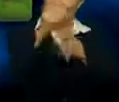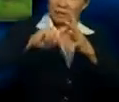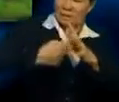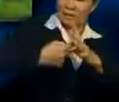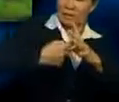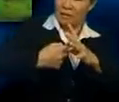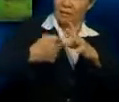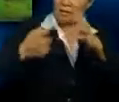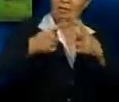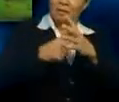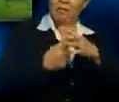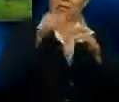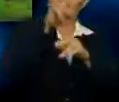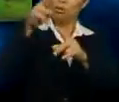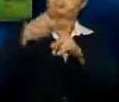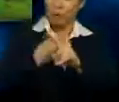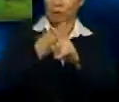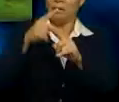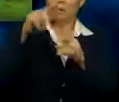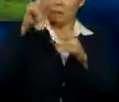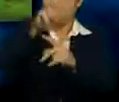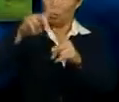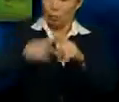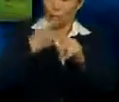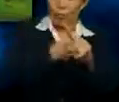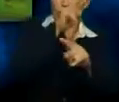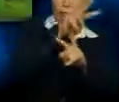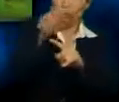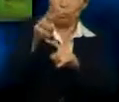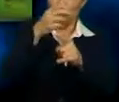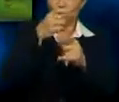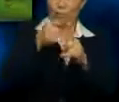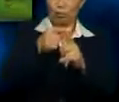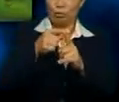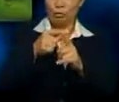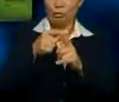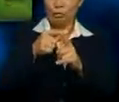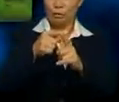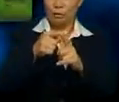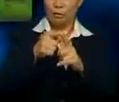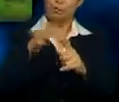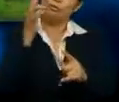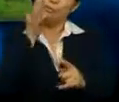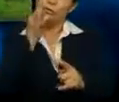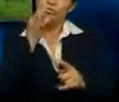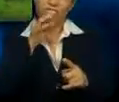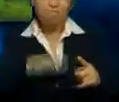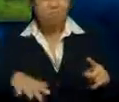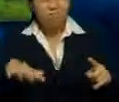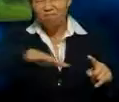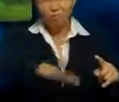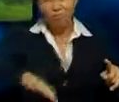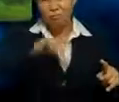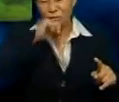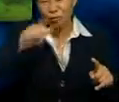22 months, but from 22 to 30 months, the fruit is not uniformly